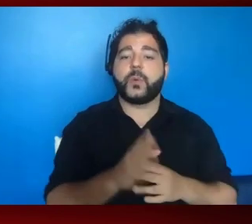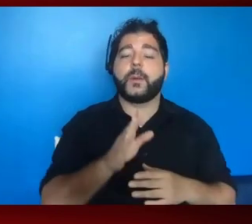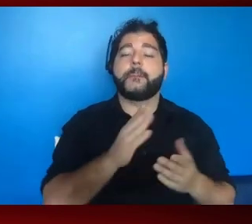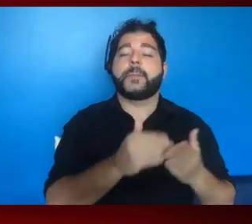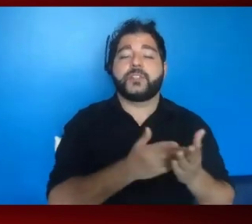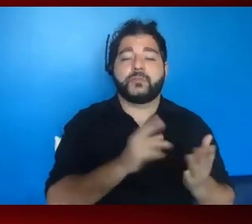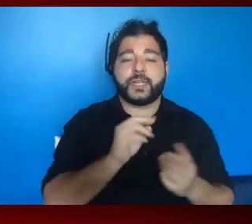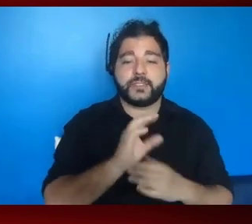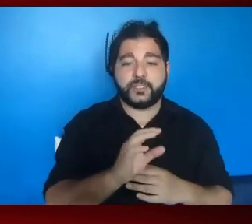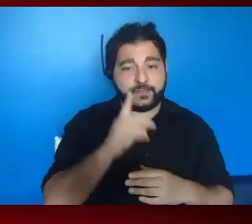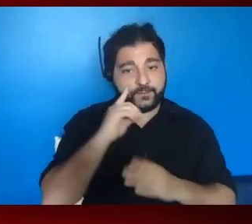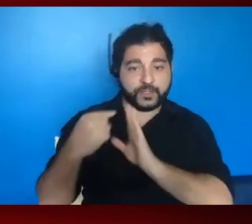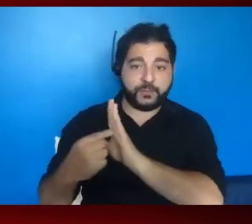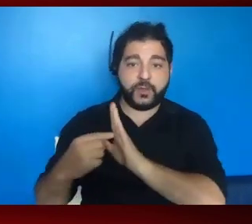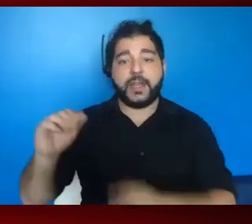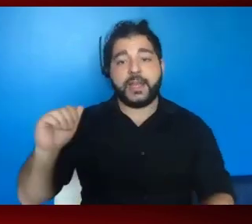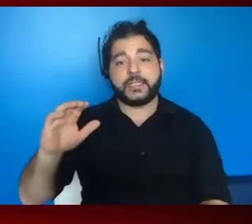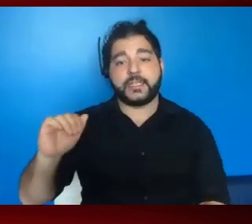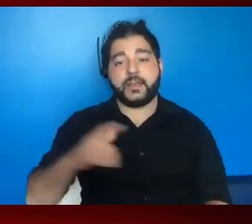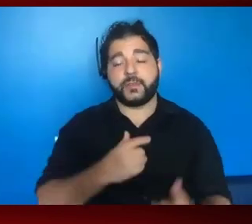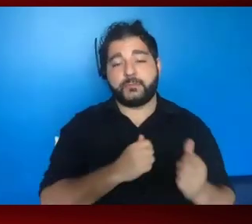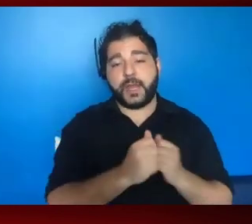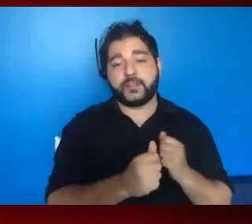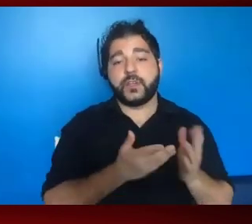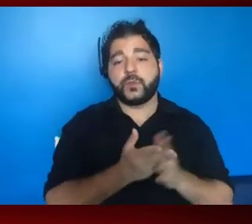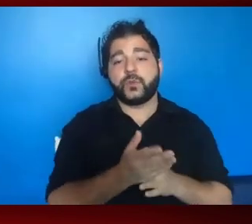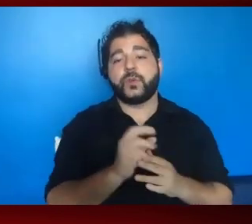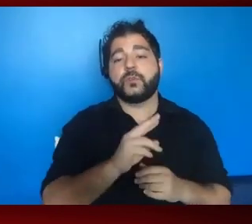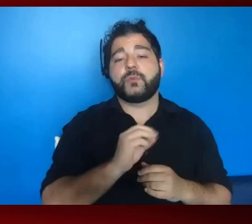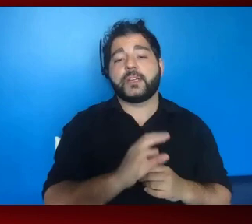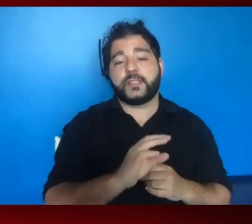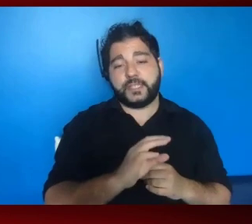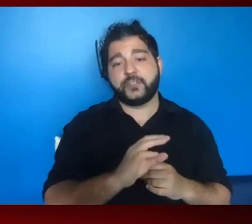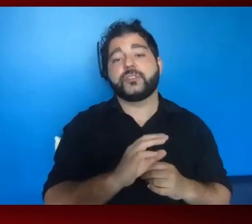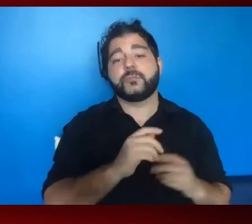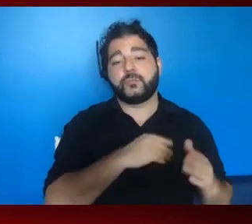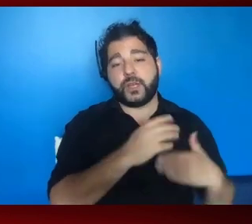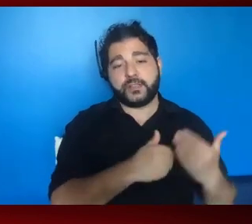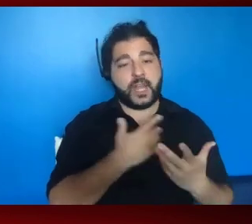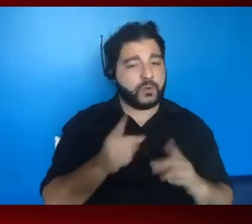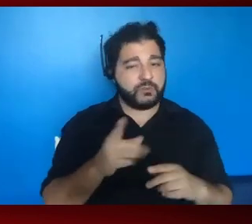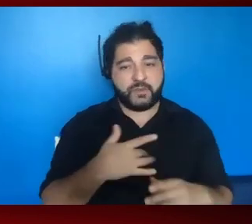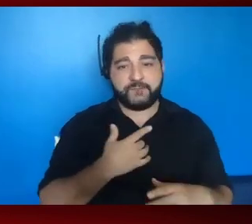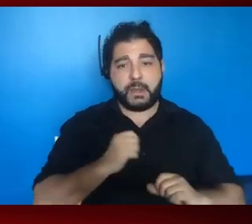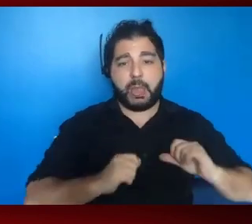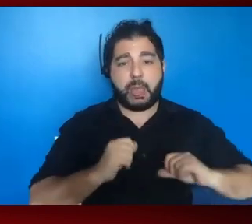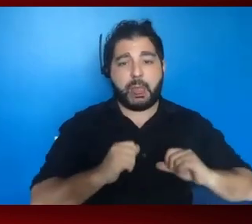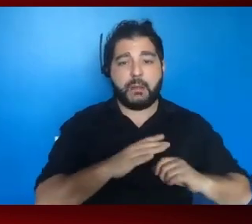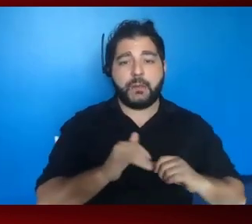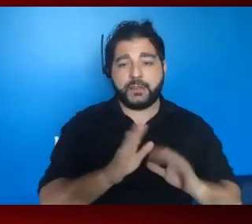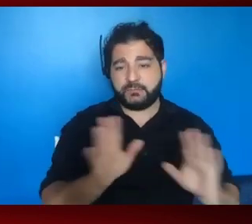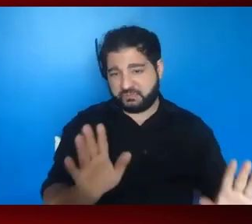For example, much of the Affordable Care Act was passed using the budget reconciliation process. So I don't want you all to feel discouraged by this picture.